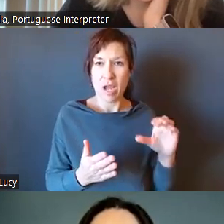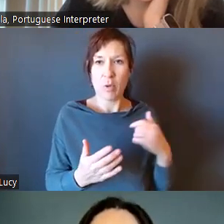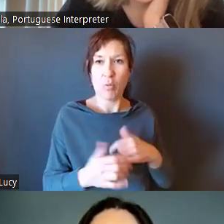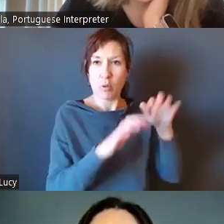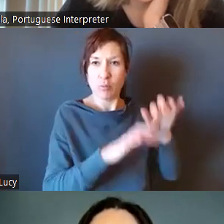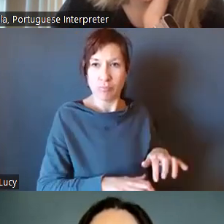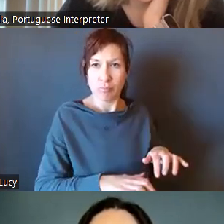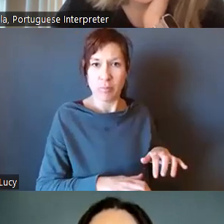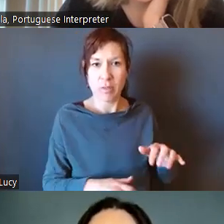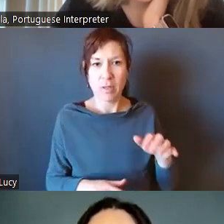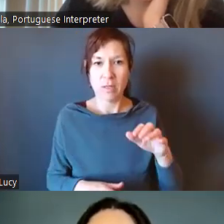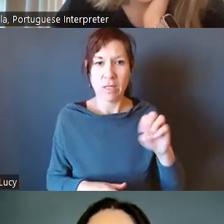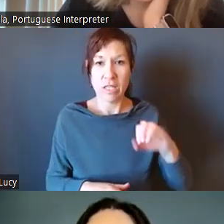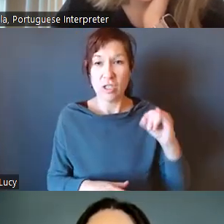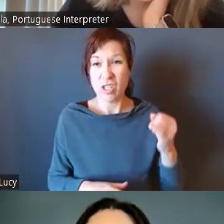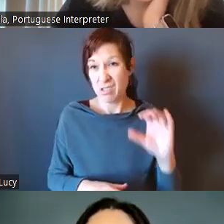like our EJC comments.